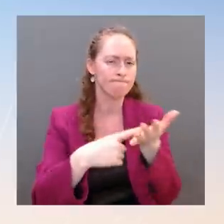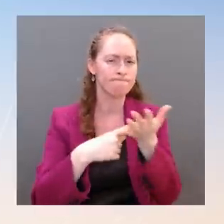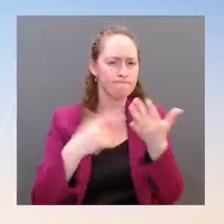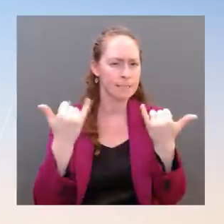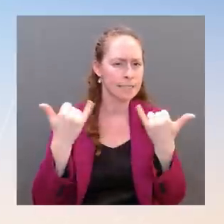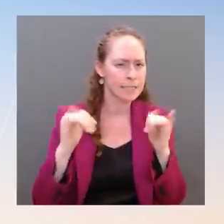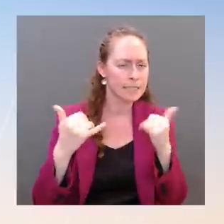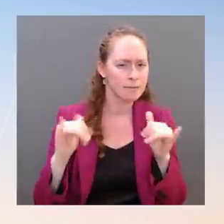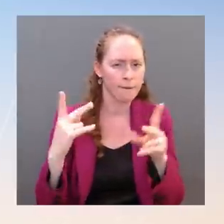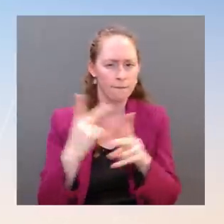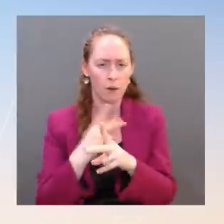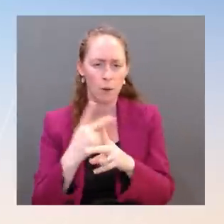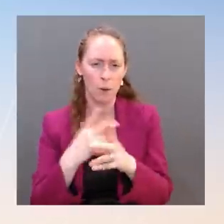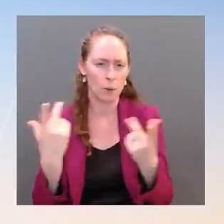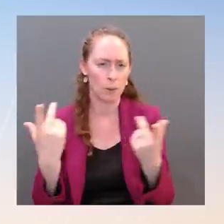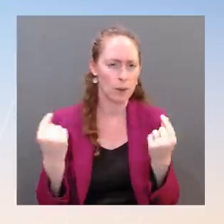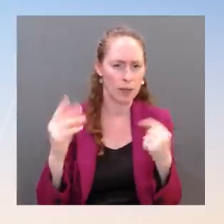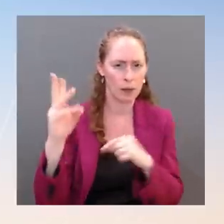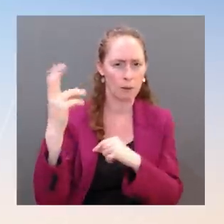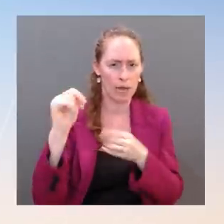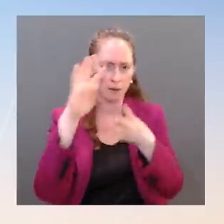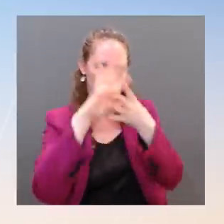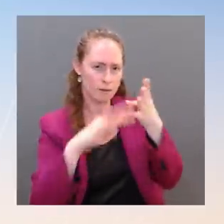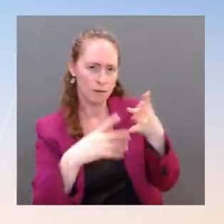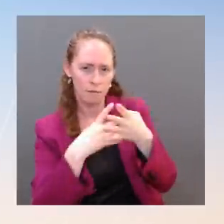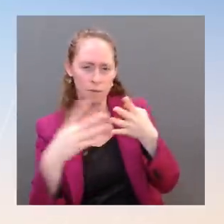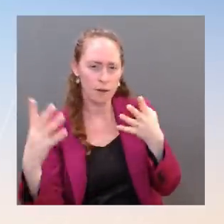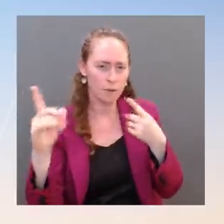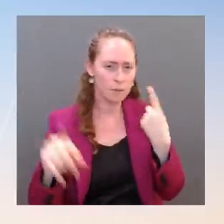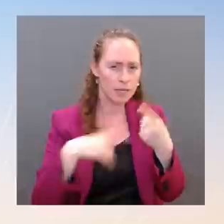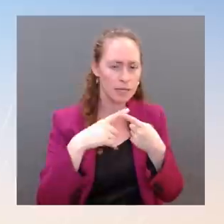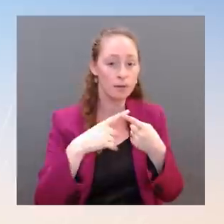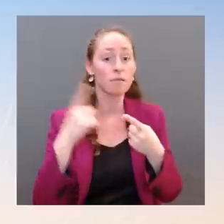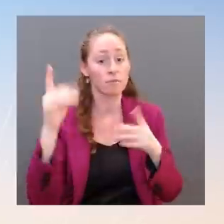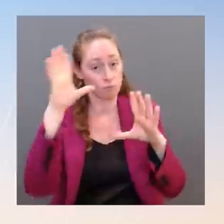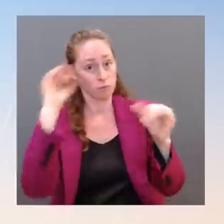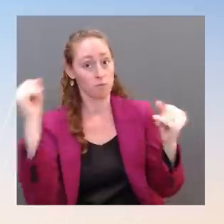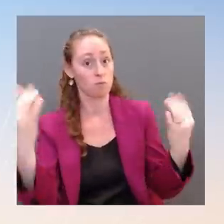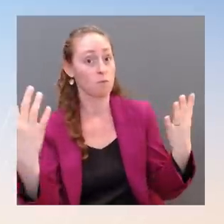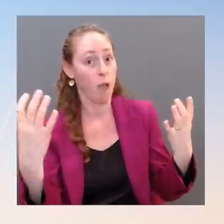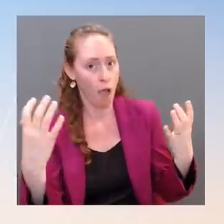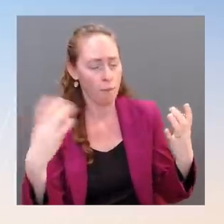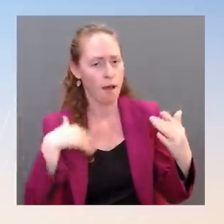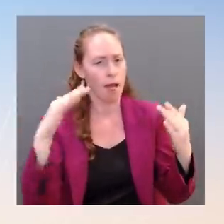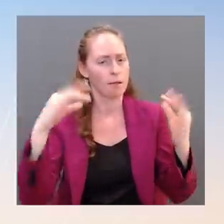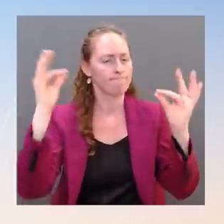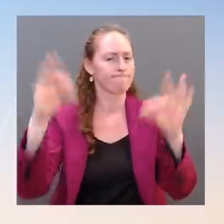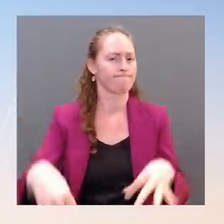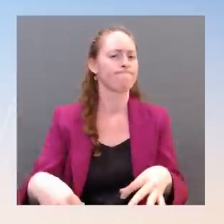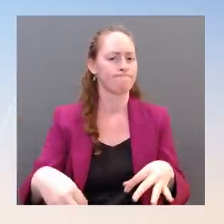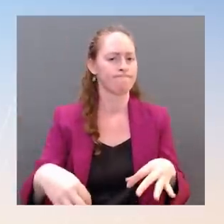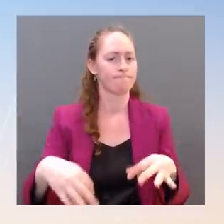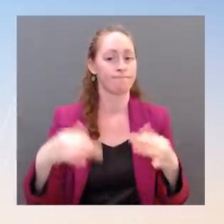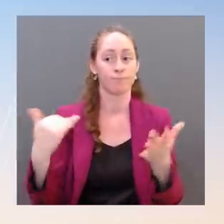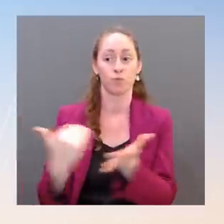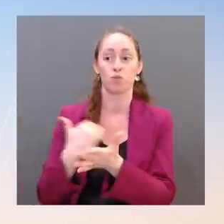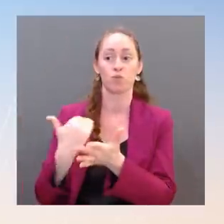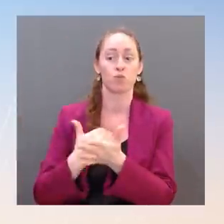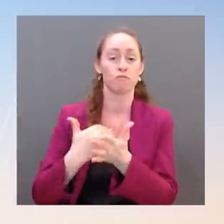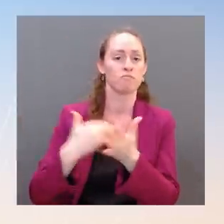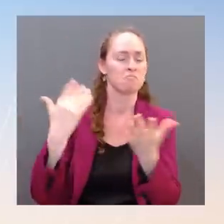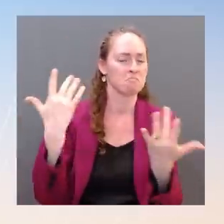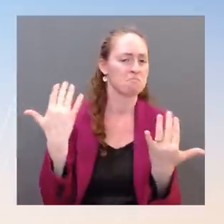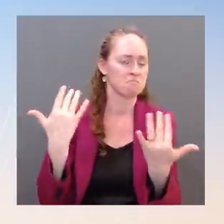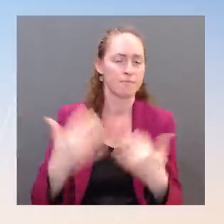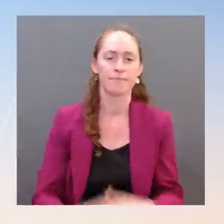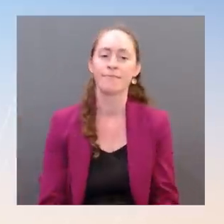-distant future. The President is very much looking to go, but unfortunately, I don't have an announcement of a trip or a timetable for it standing here today, other than to say the President